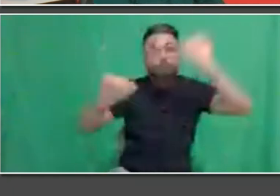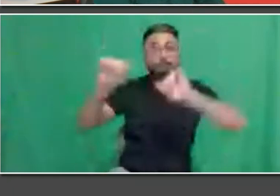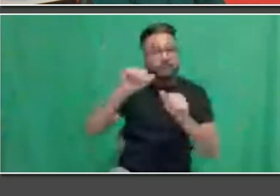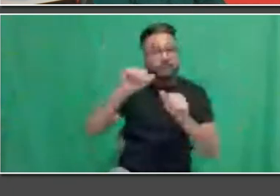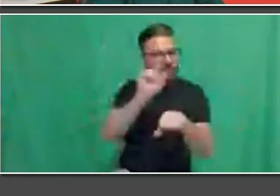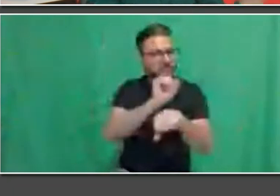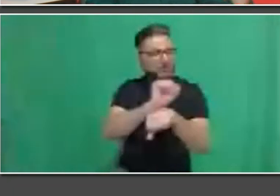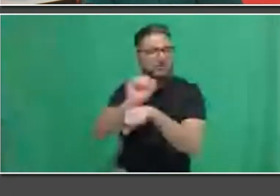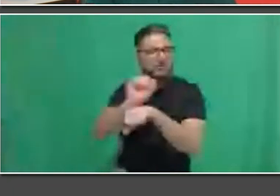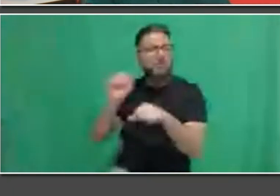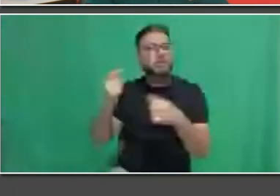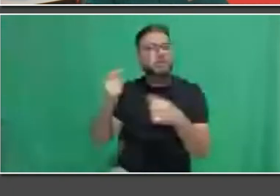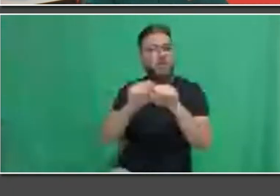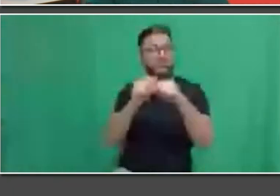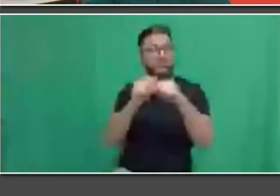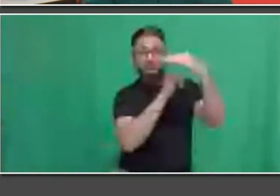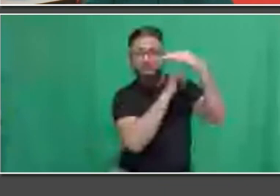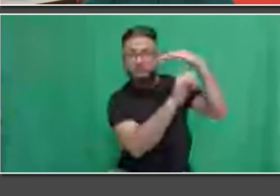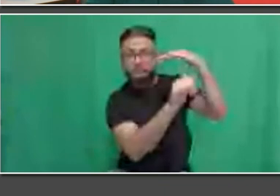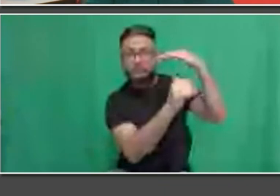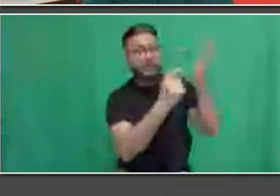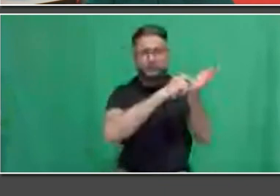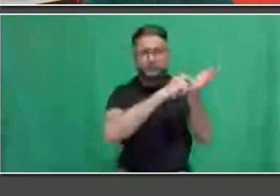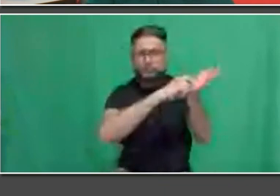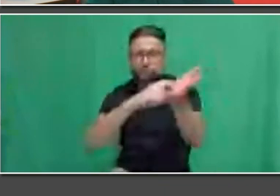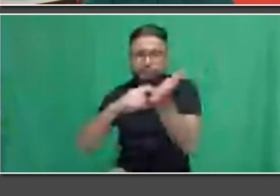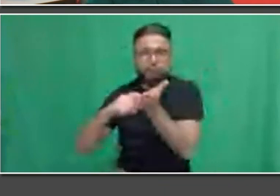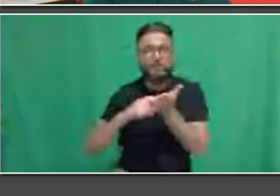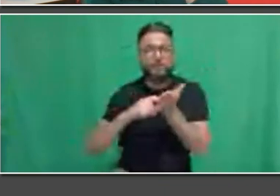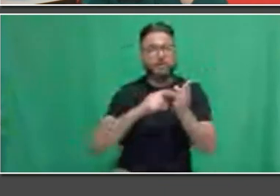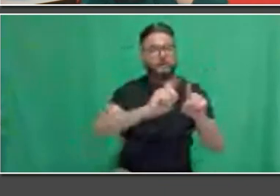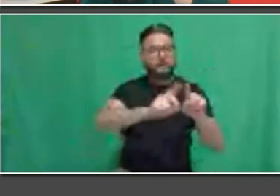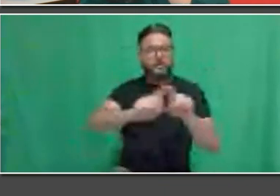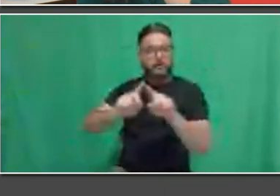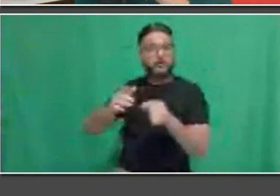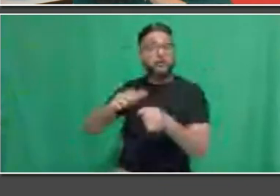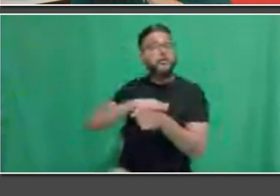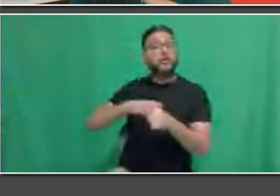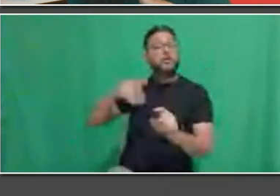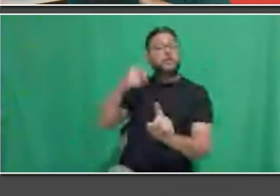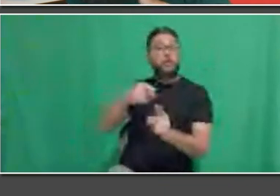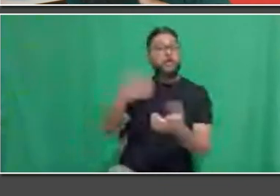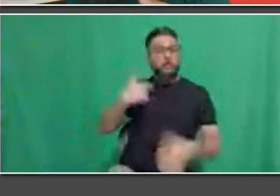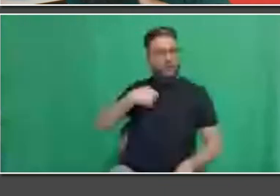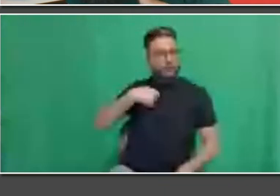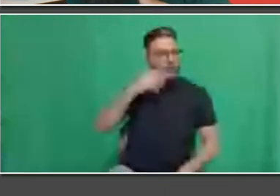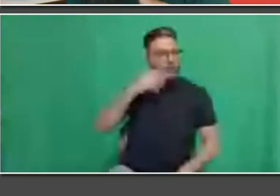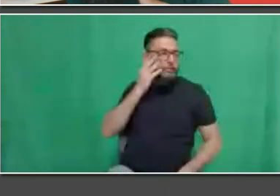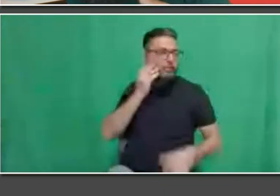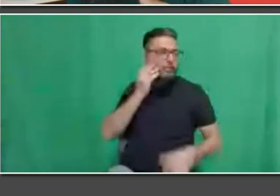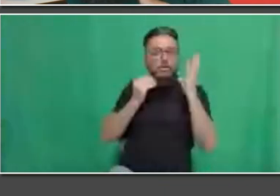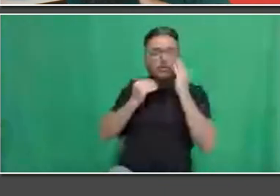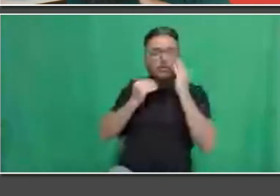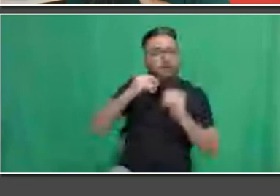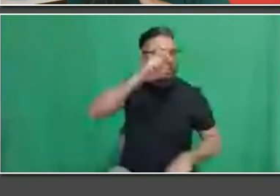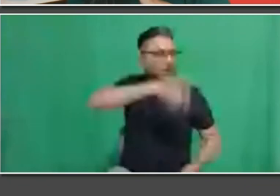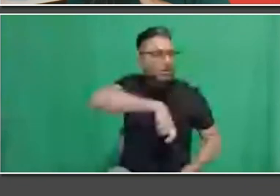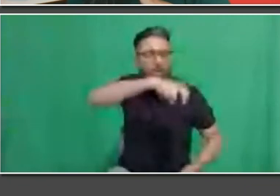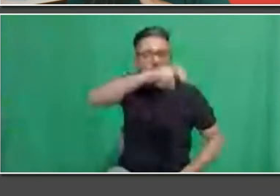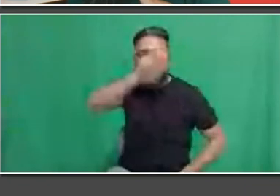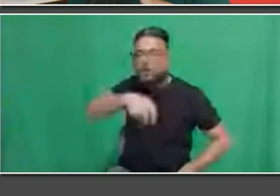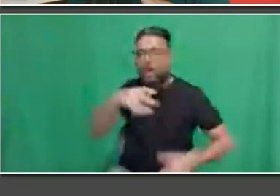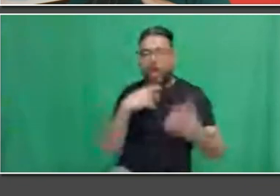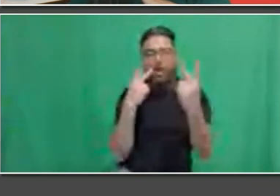the different subway vehicles we had at the time. I worked as an SRT subway yard operator. And finally, actually, as I was graduating,